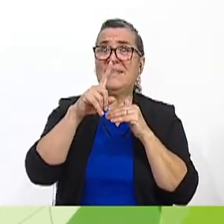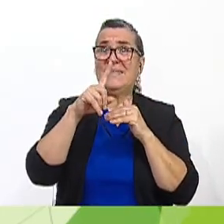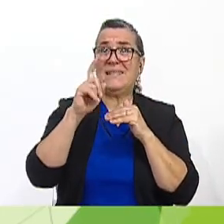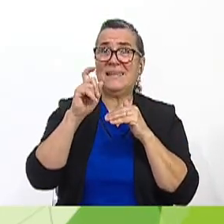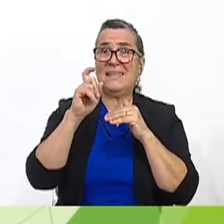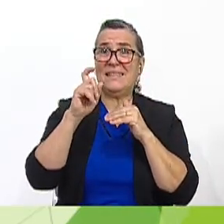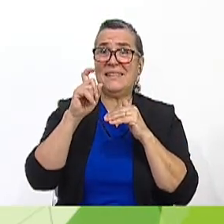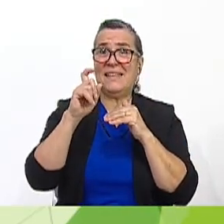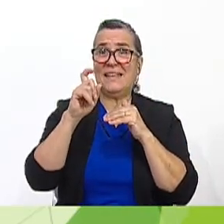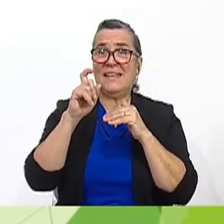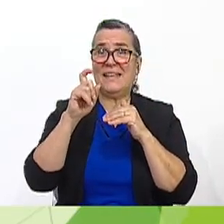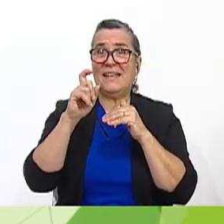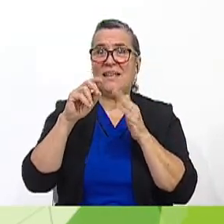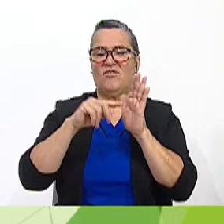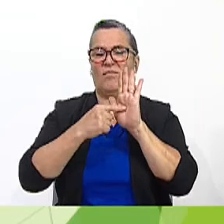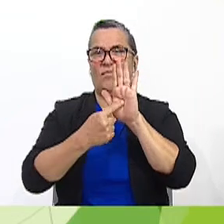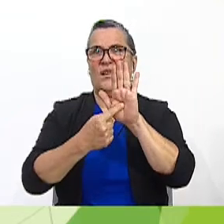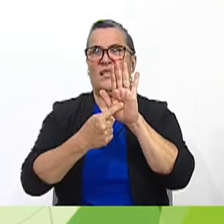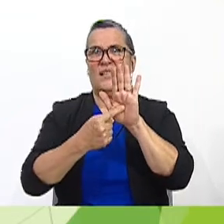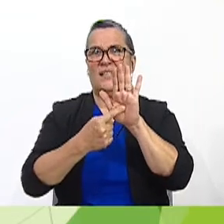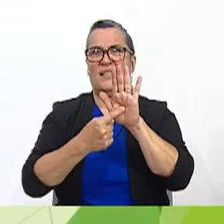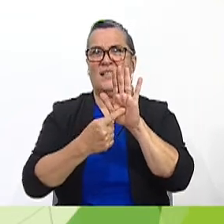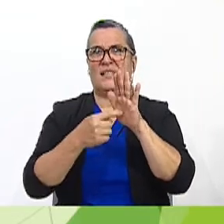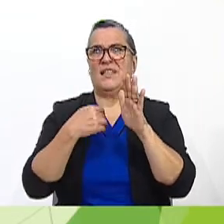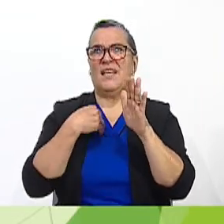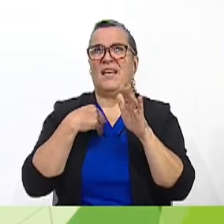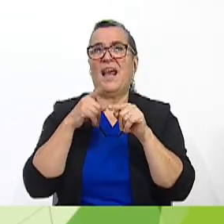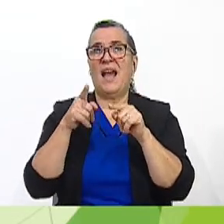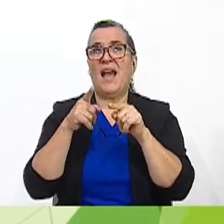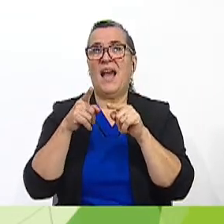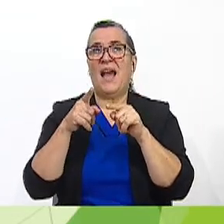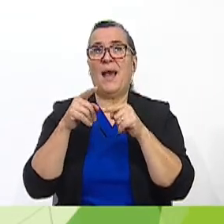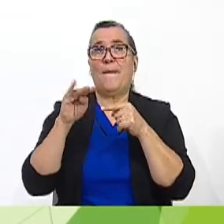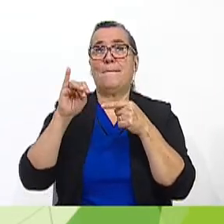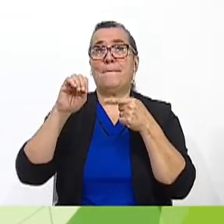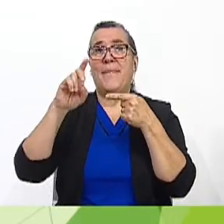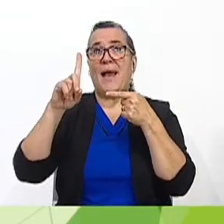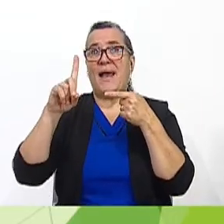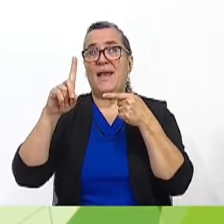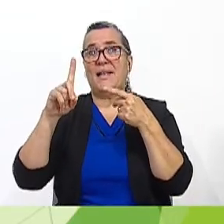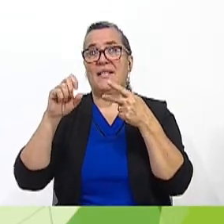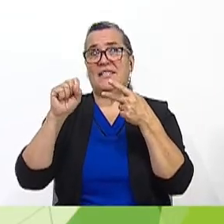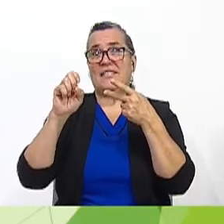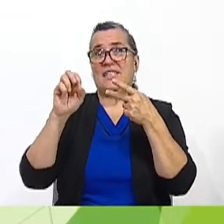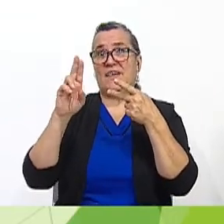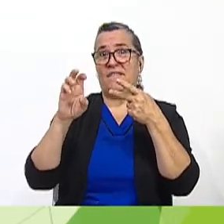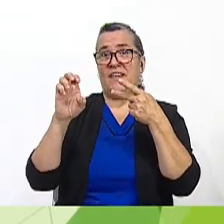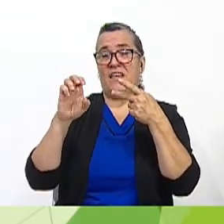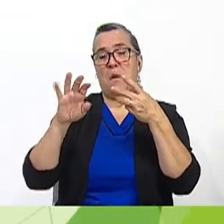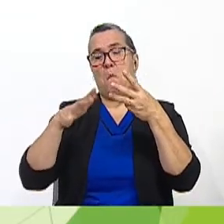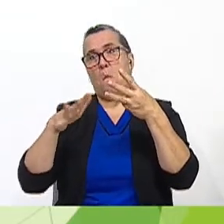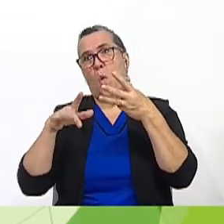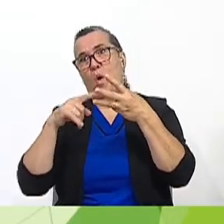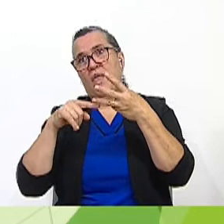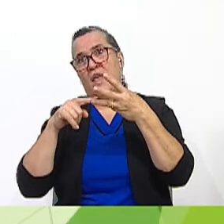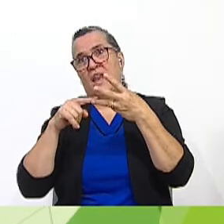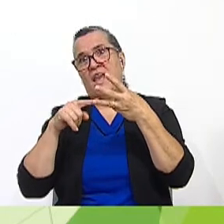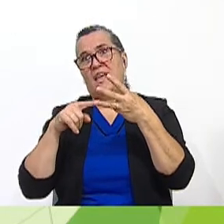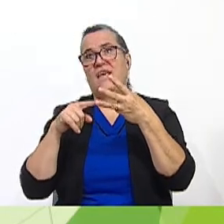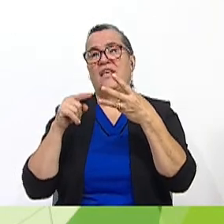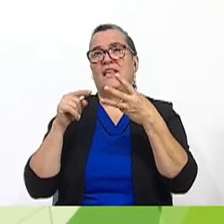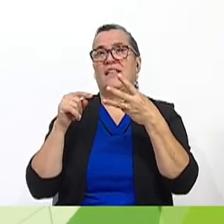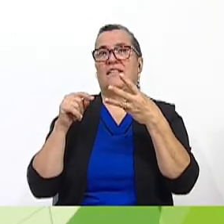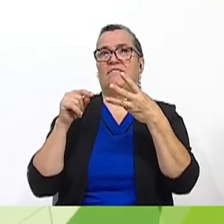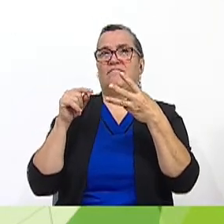in the quiz represent you have A. Mild nomophobia. Severe nomophobia.